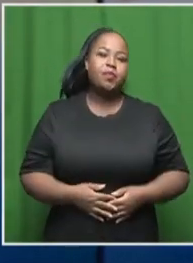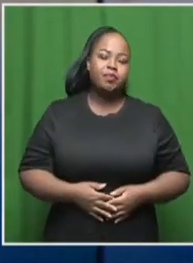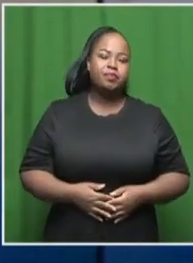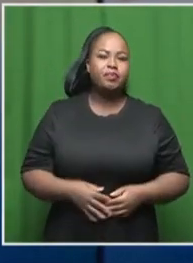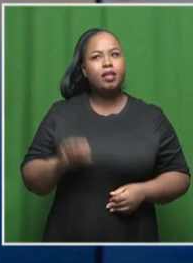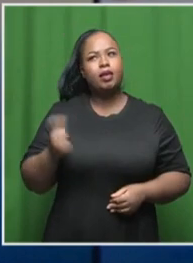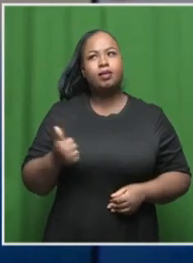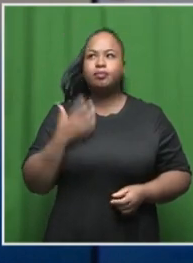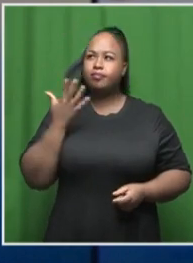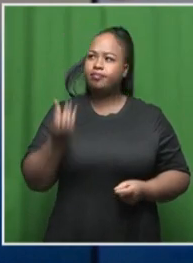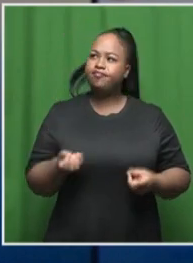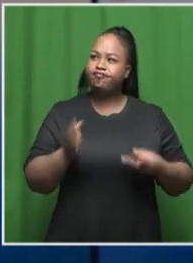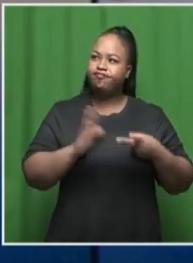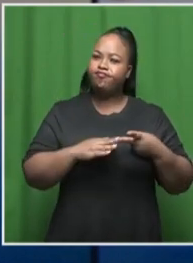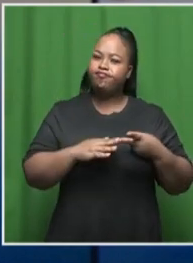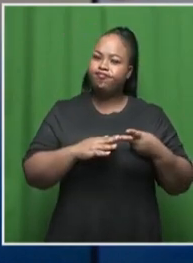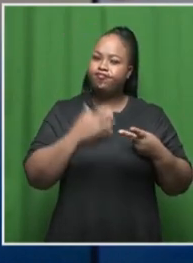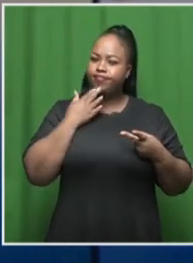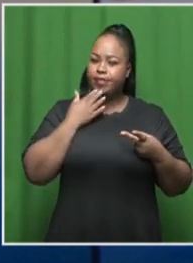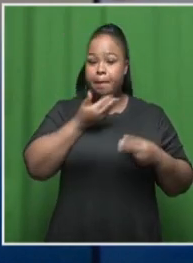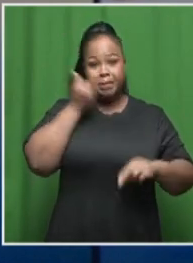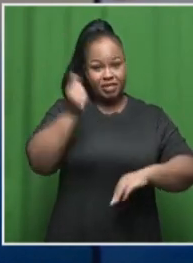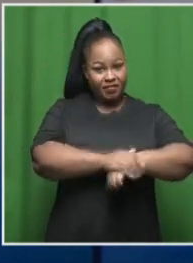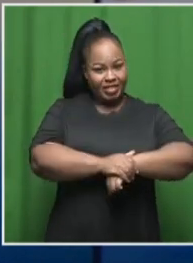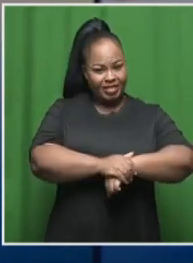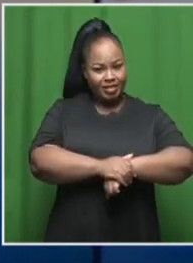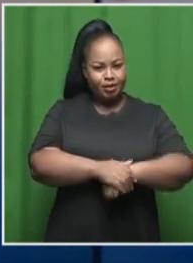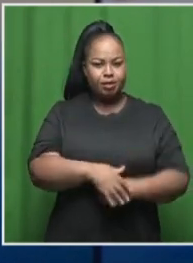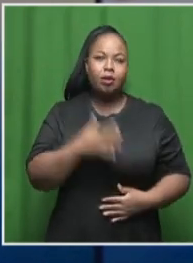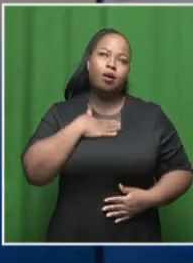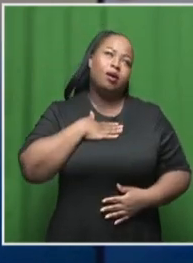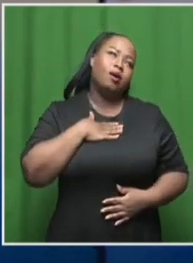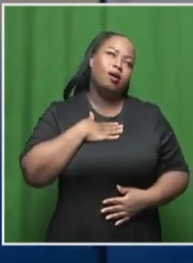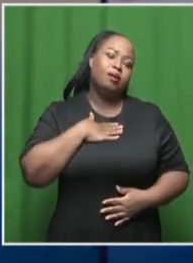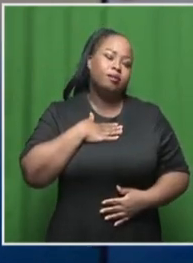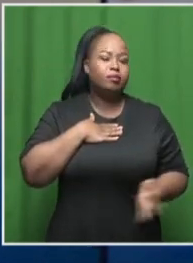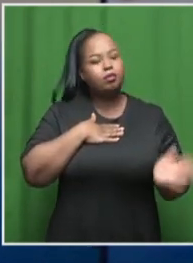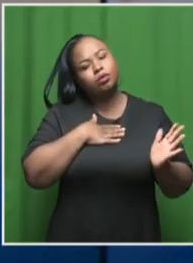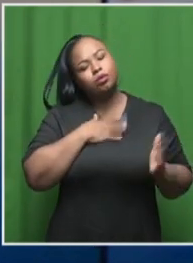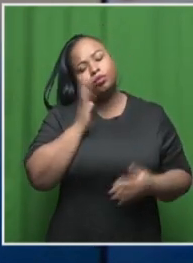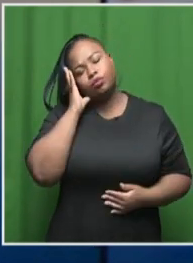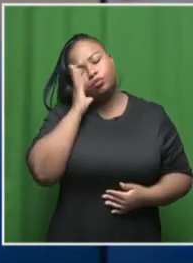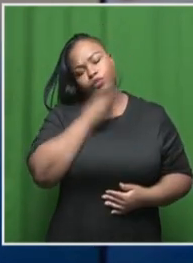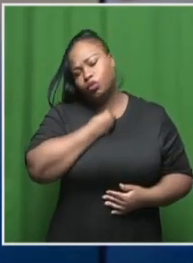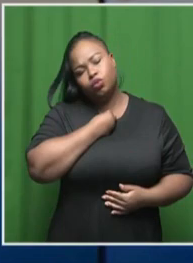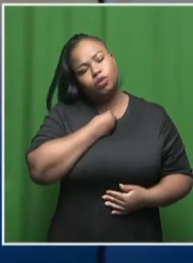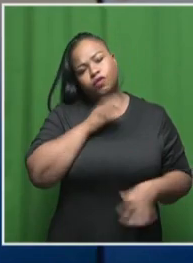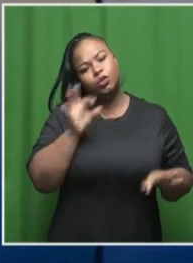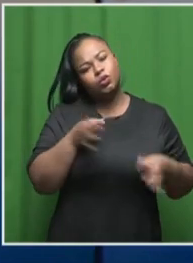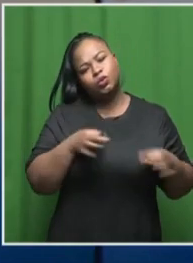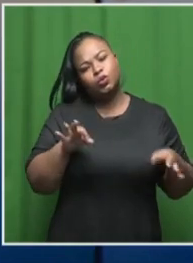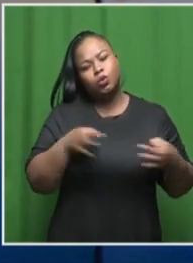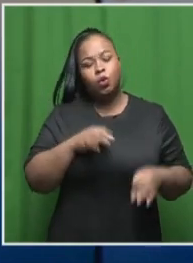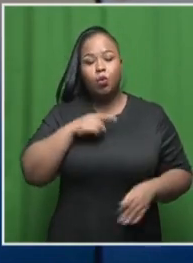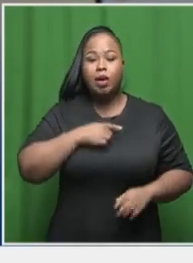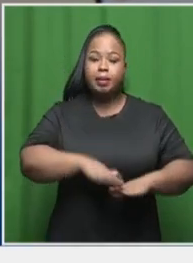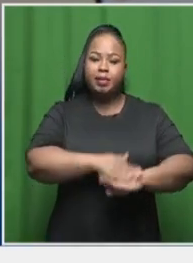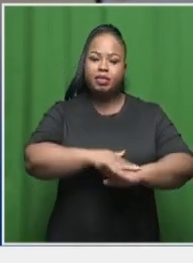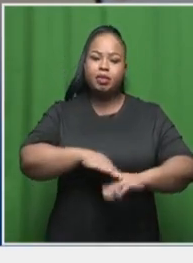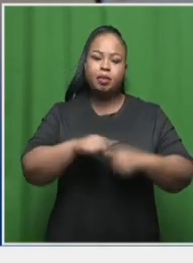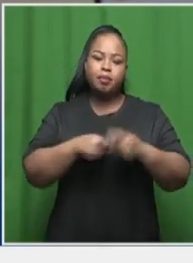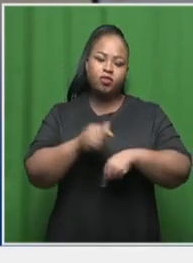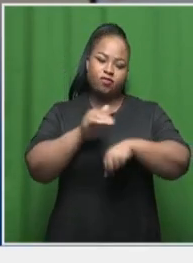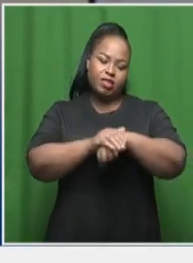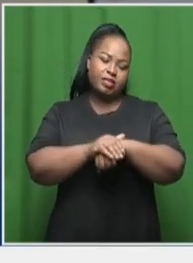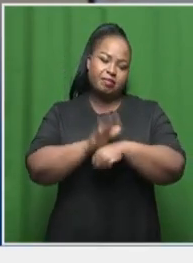And then there's Best Friends. Yes. Oh my gosh. That's a, that's a beautiful, beautiful song because Madagascar is about